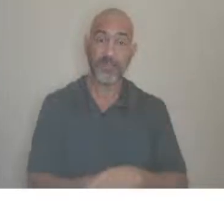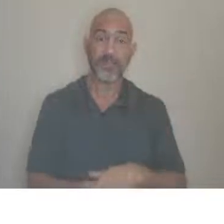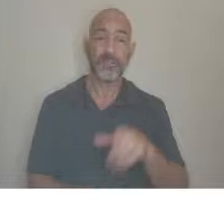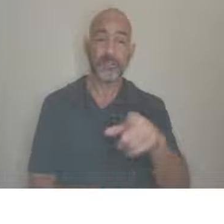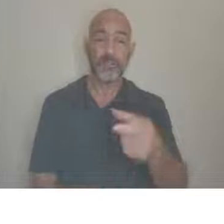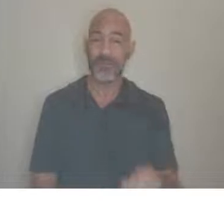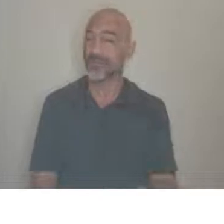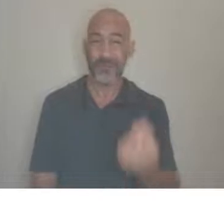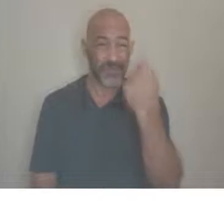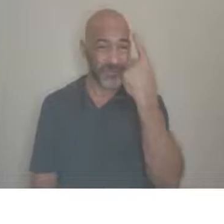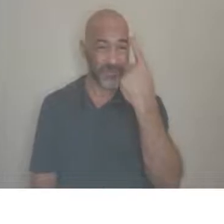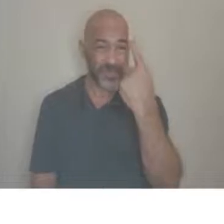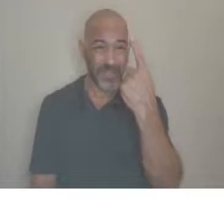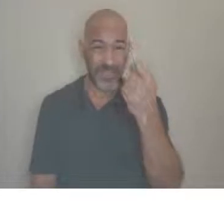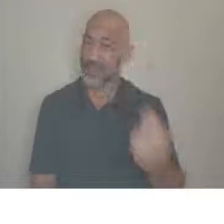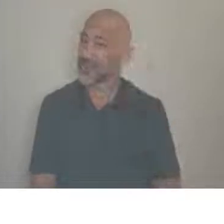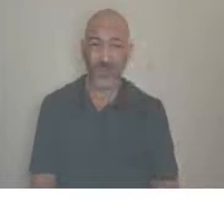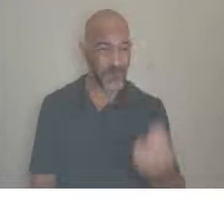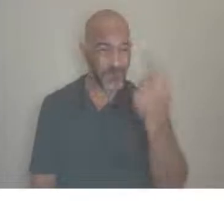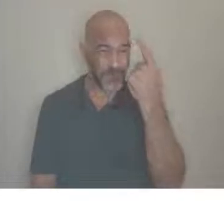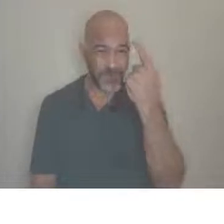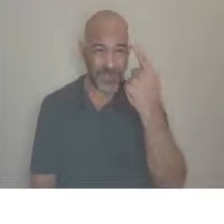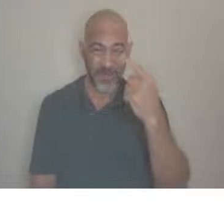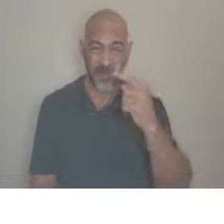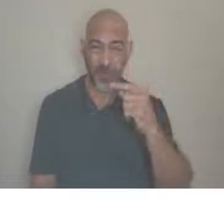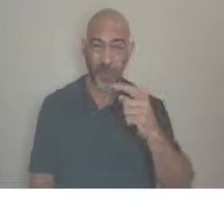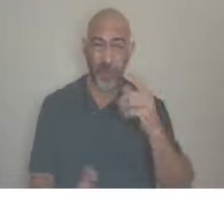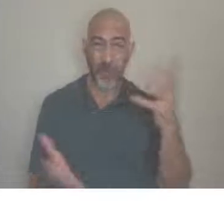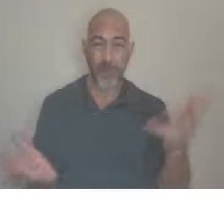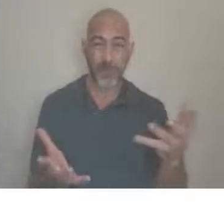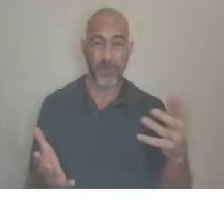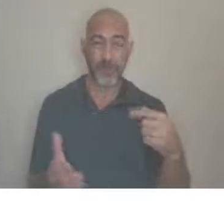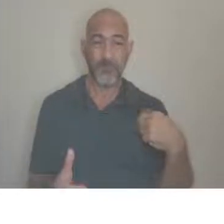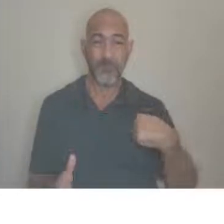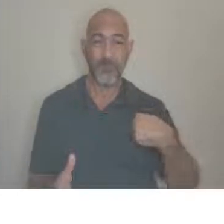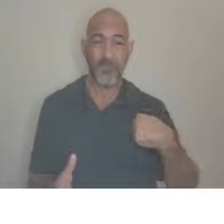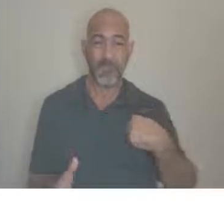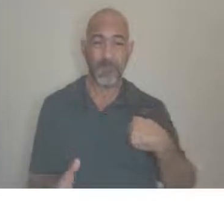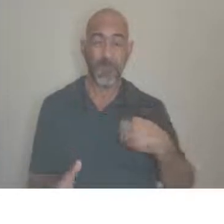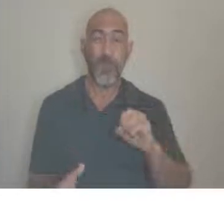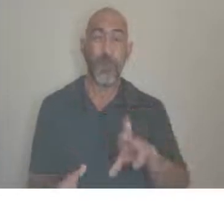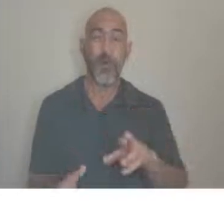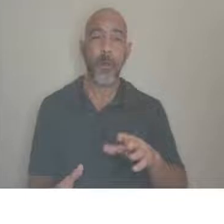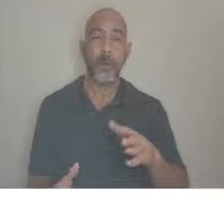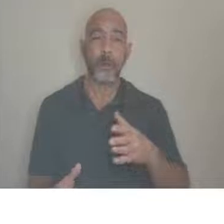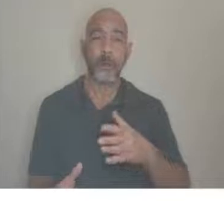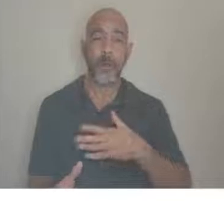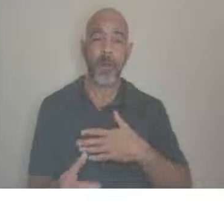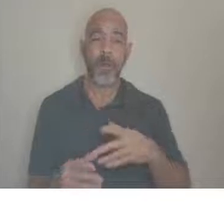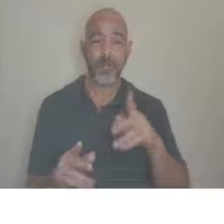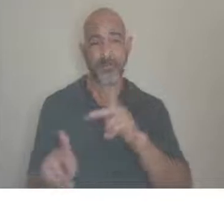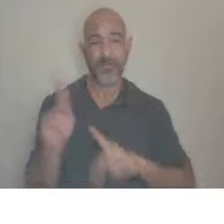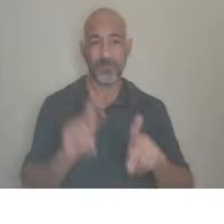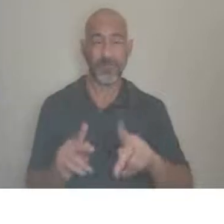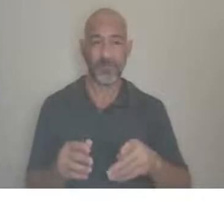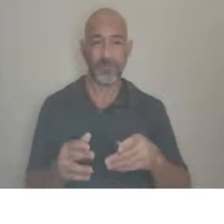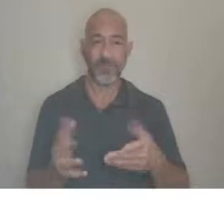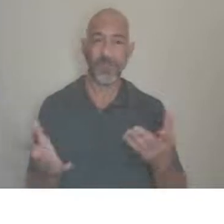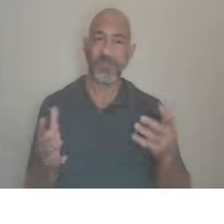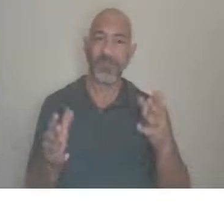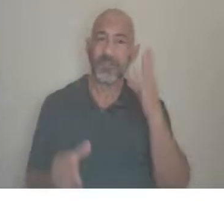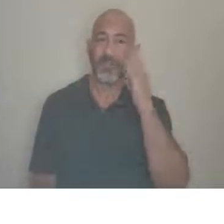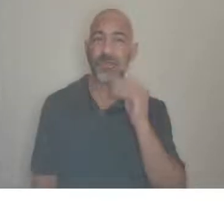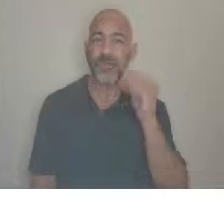what I or the people I care about have been through. Same thing kind of goes with things like wheelchair bound, bed